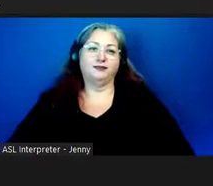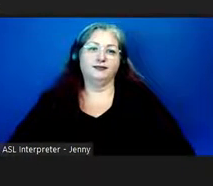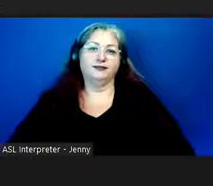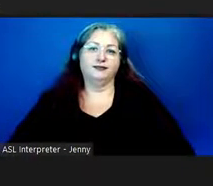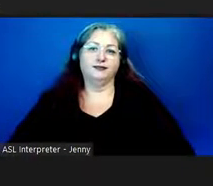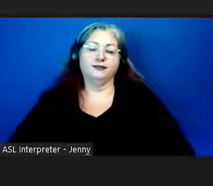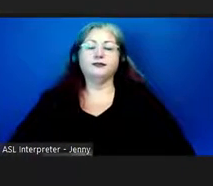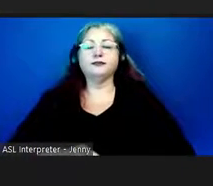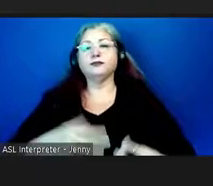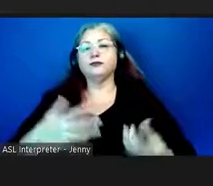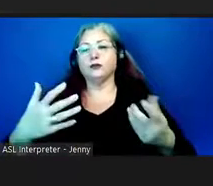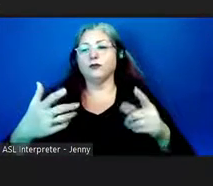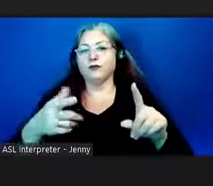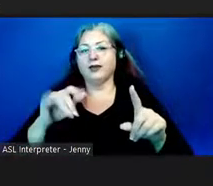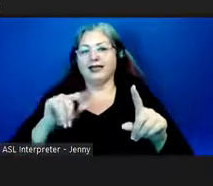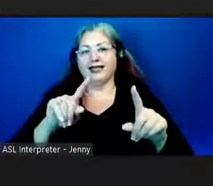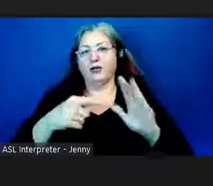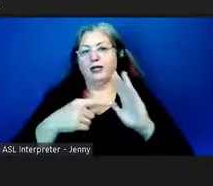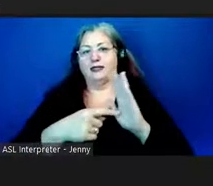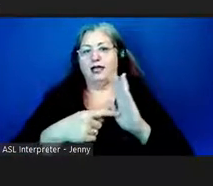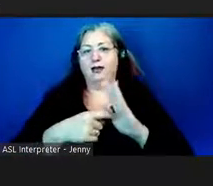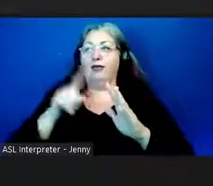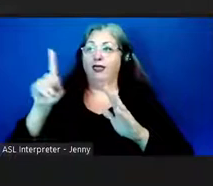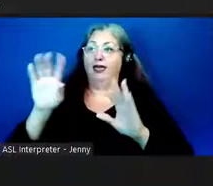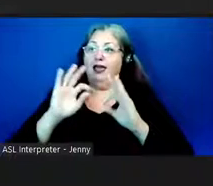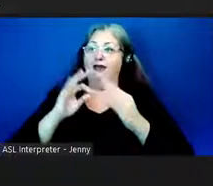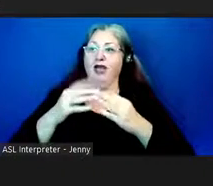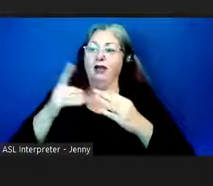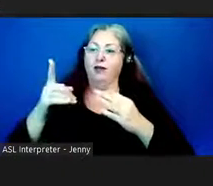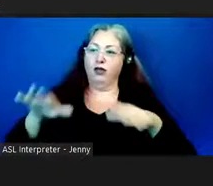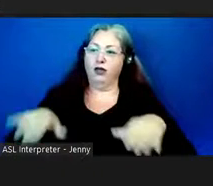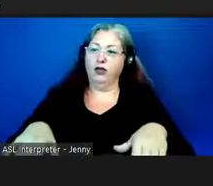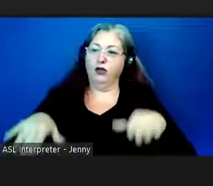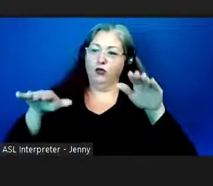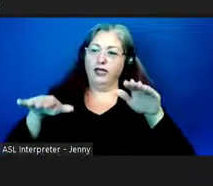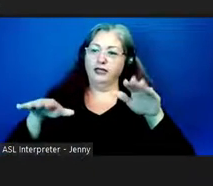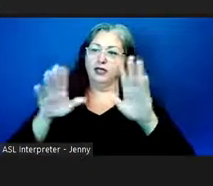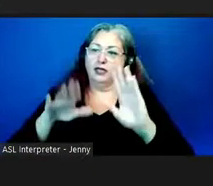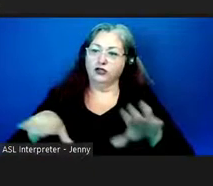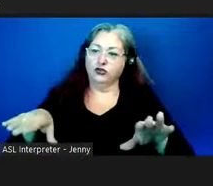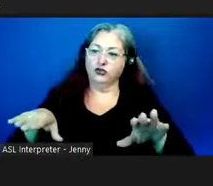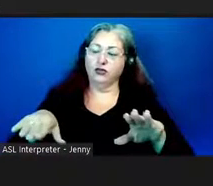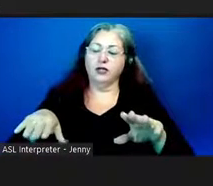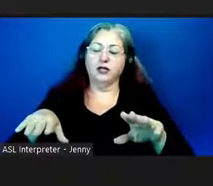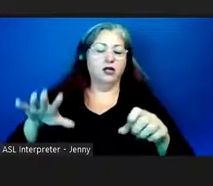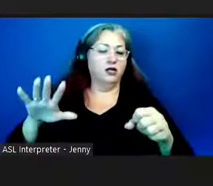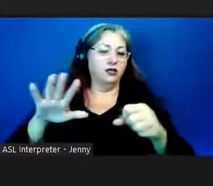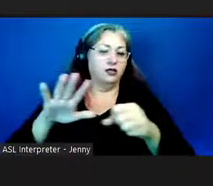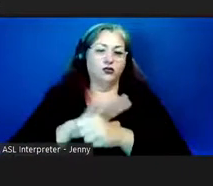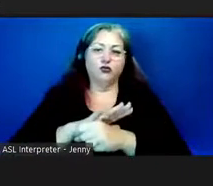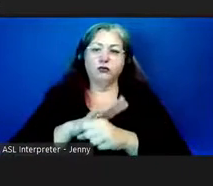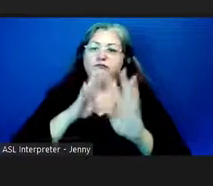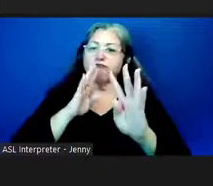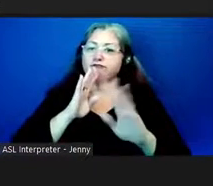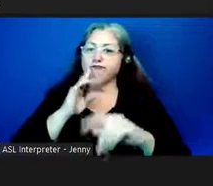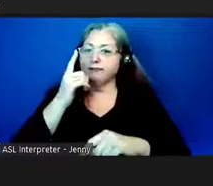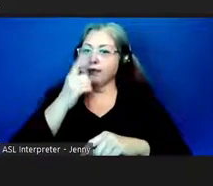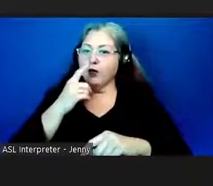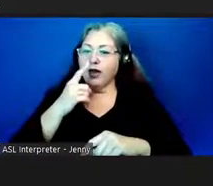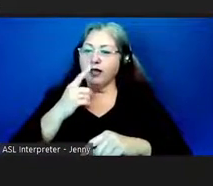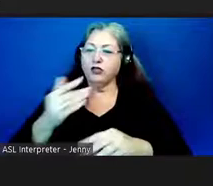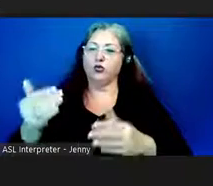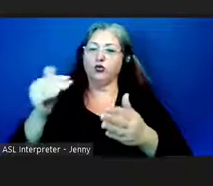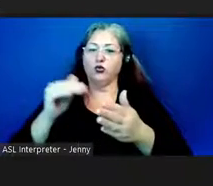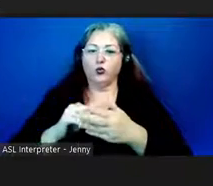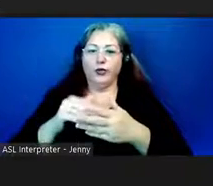So, this is an example of a family that's raising their children entirely in Hawaiian, regenerating